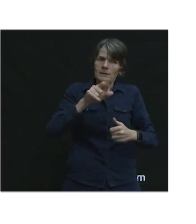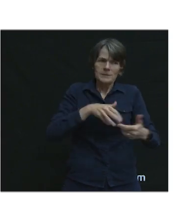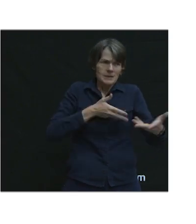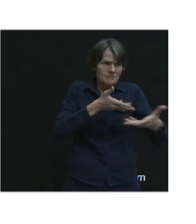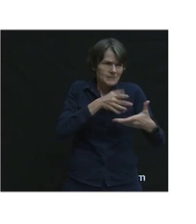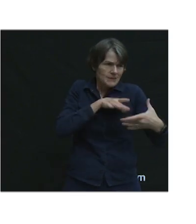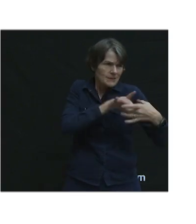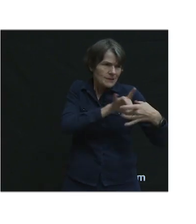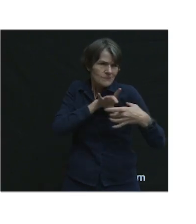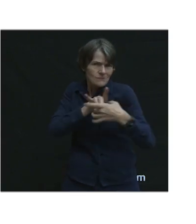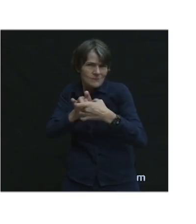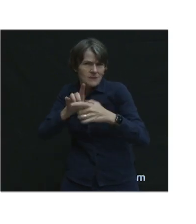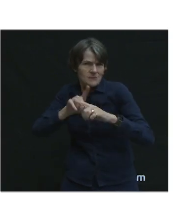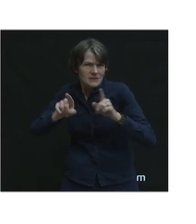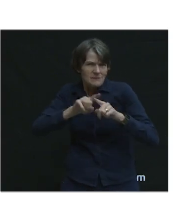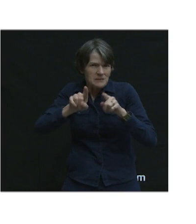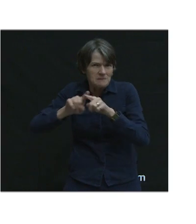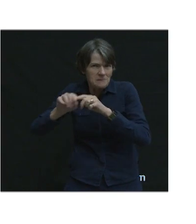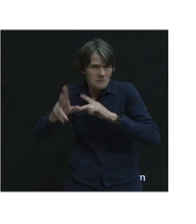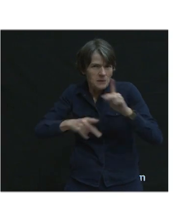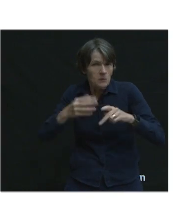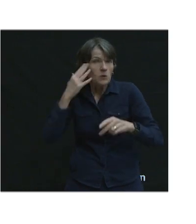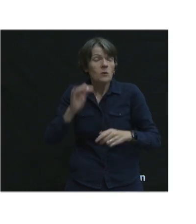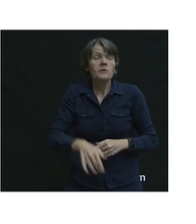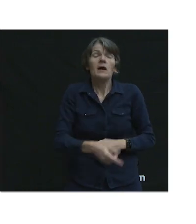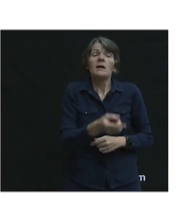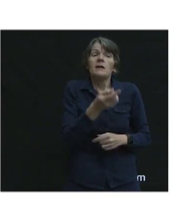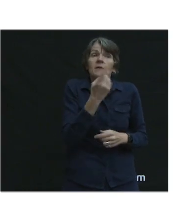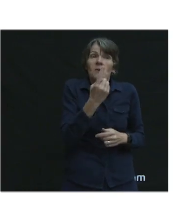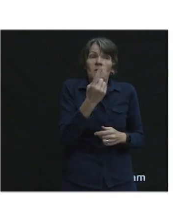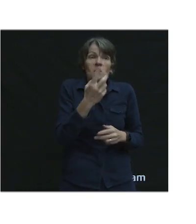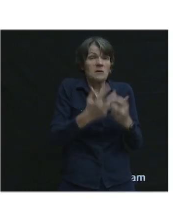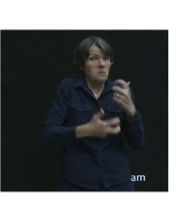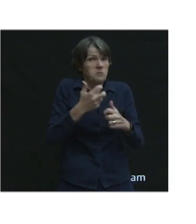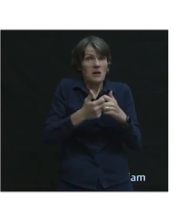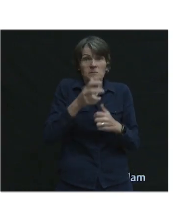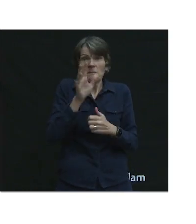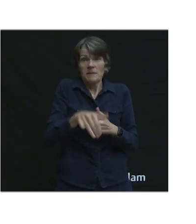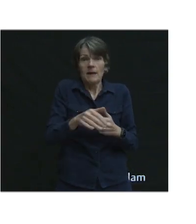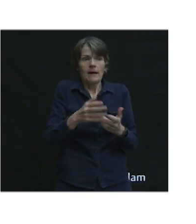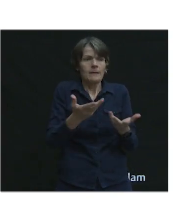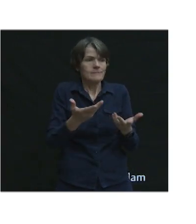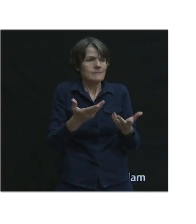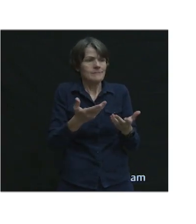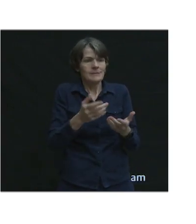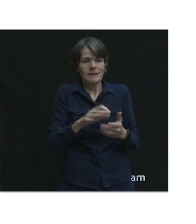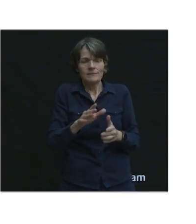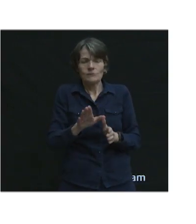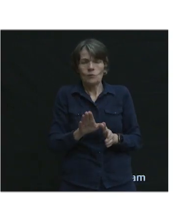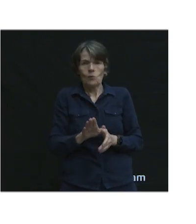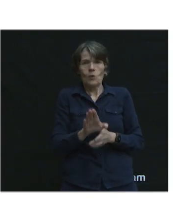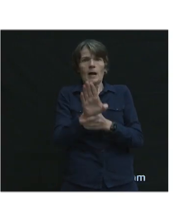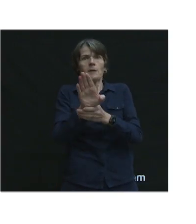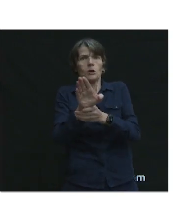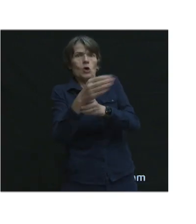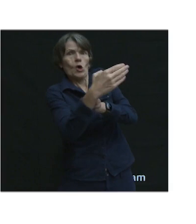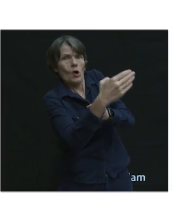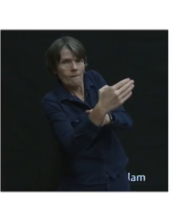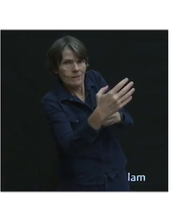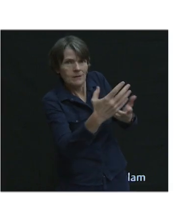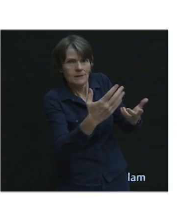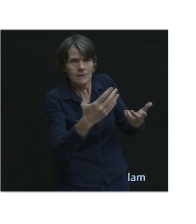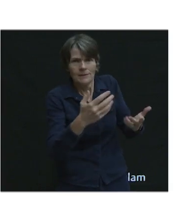users and user groups and to know that one single gap in that network, whether it's a curb ramp for somebody in a mobility device,